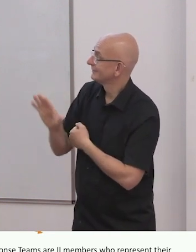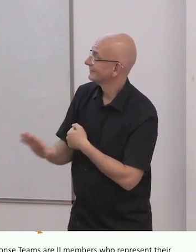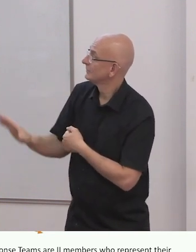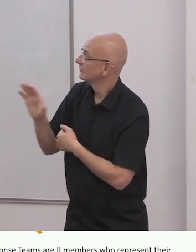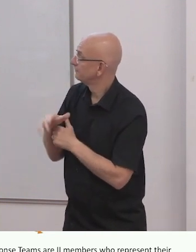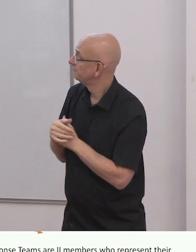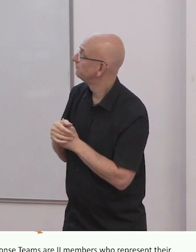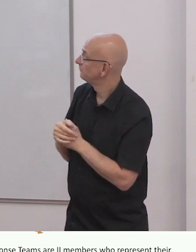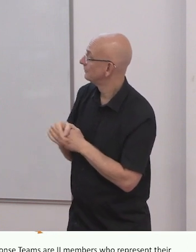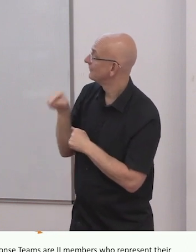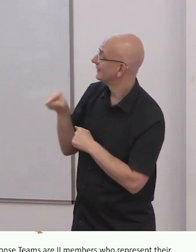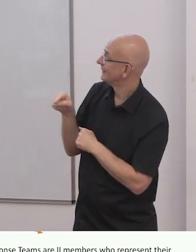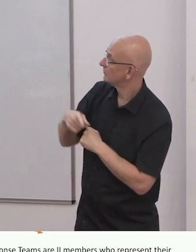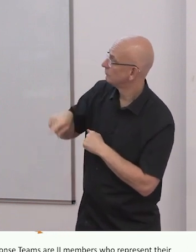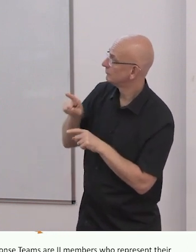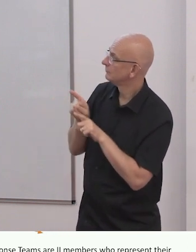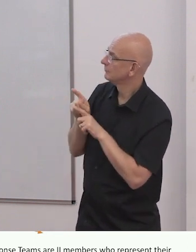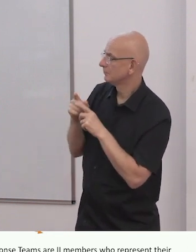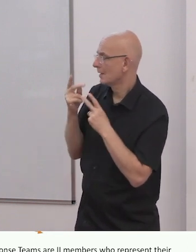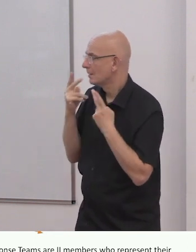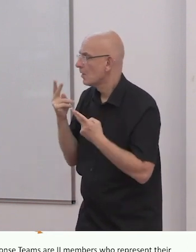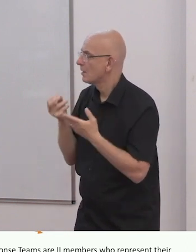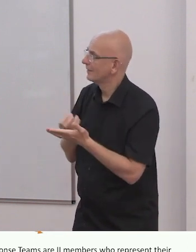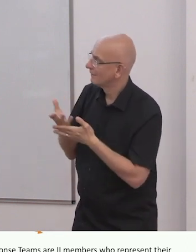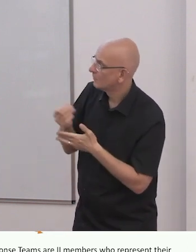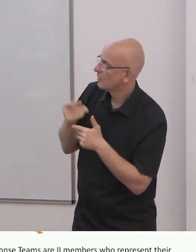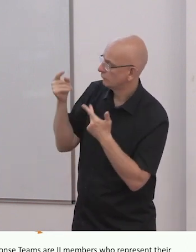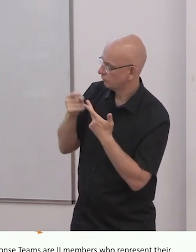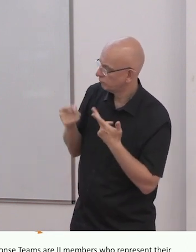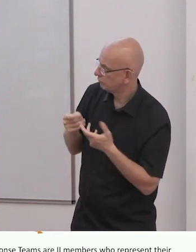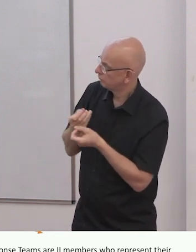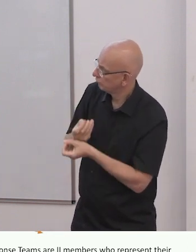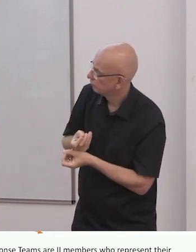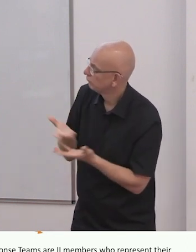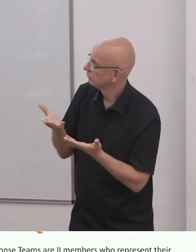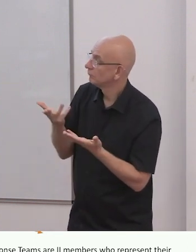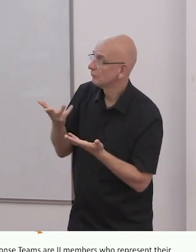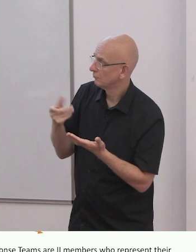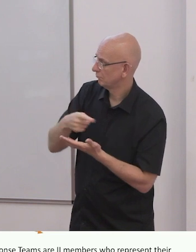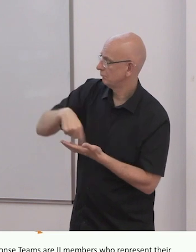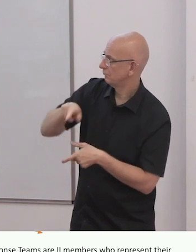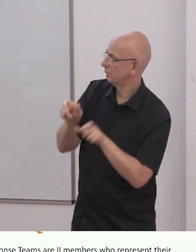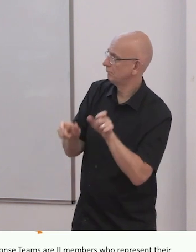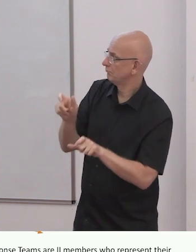level. Both roles are deployed on a voluntary basis.